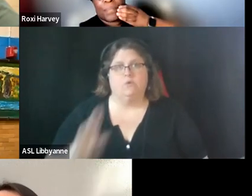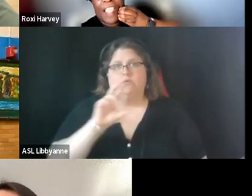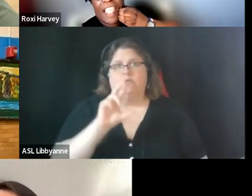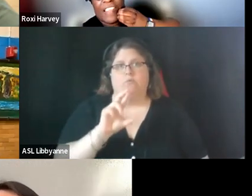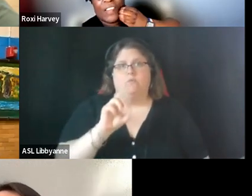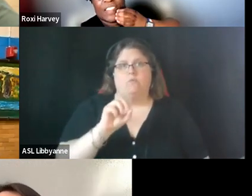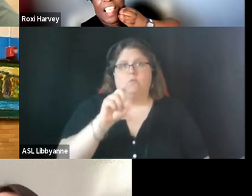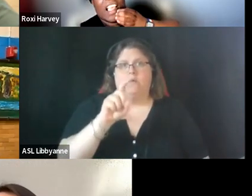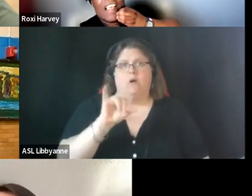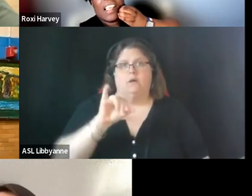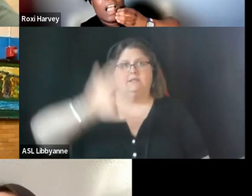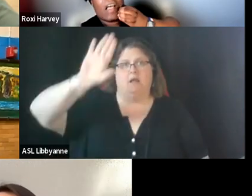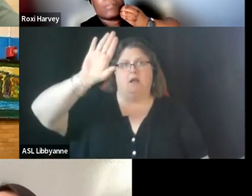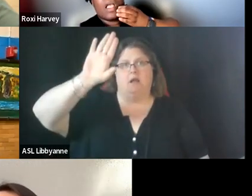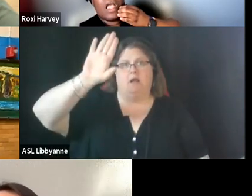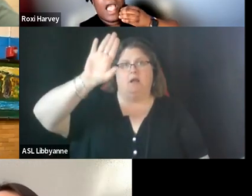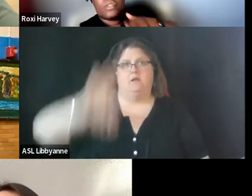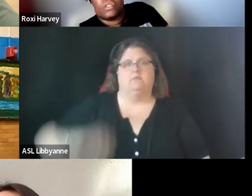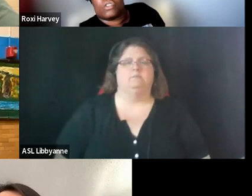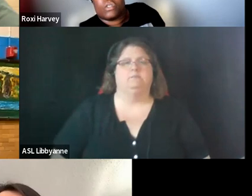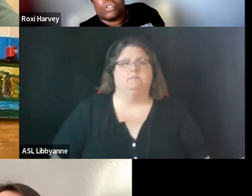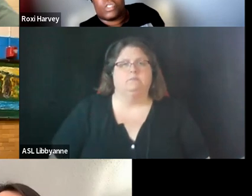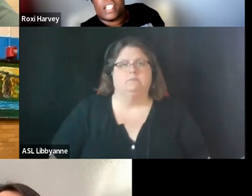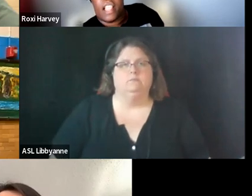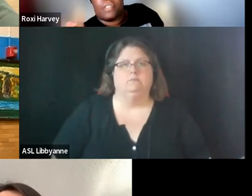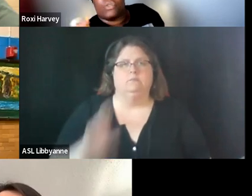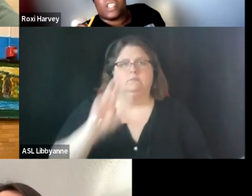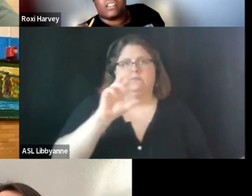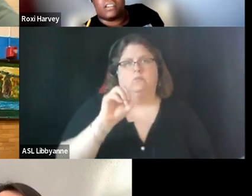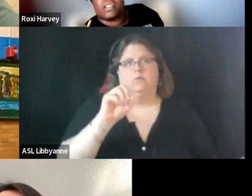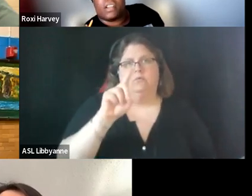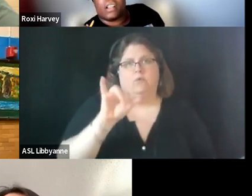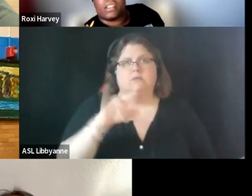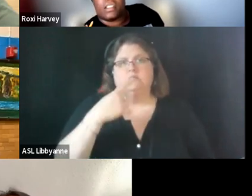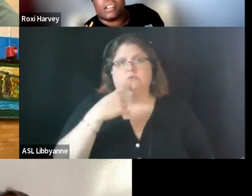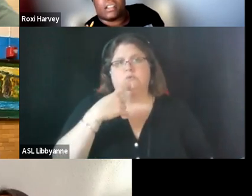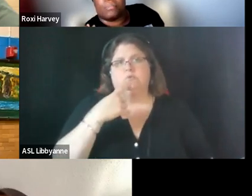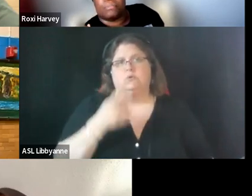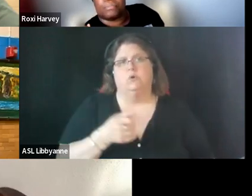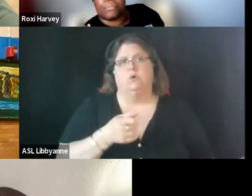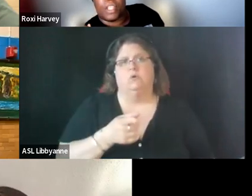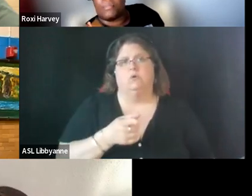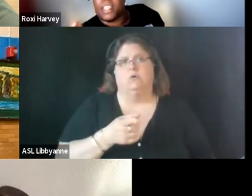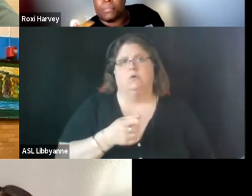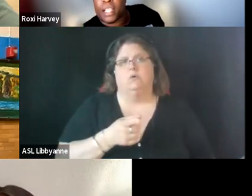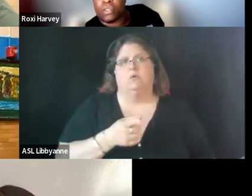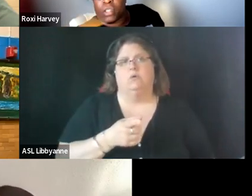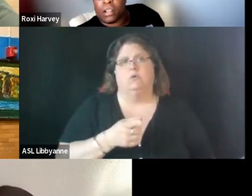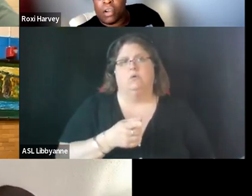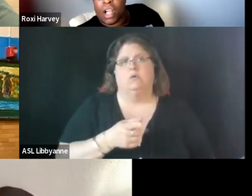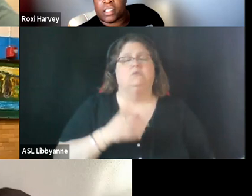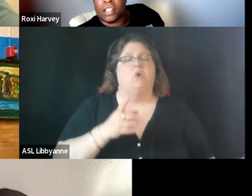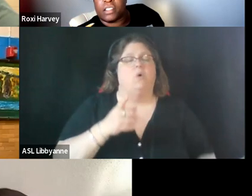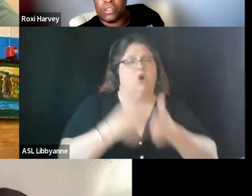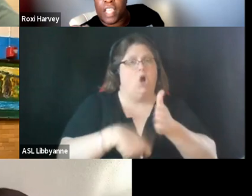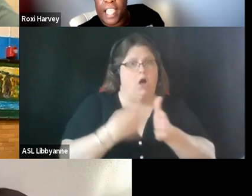um i mean you said you didn't look at the the bidding price or